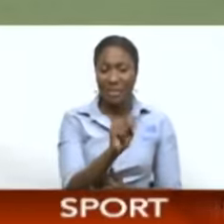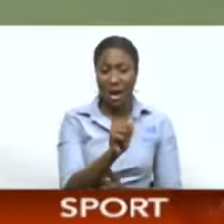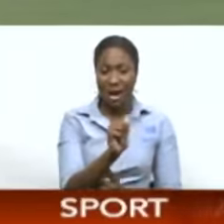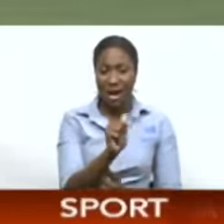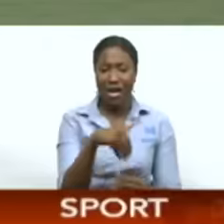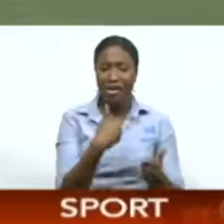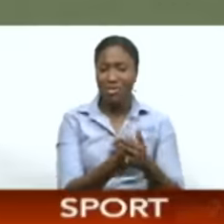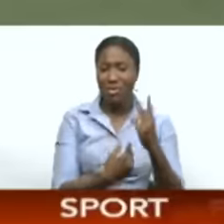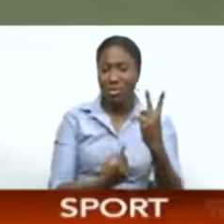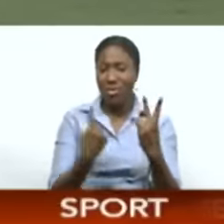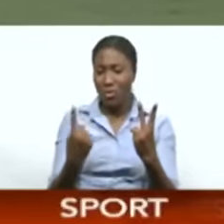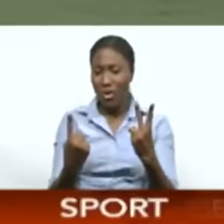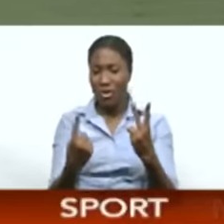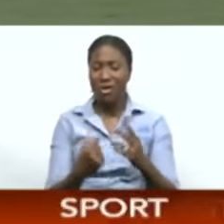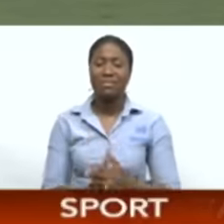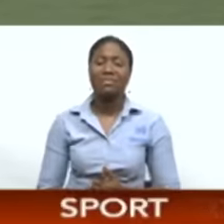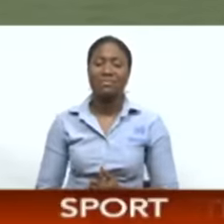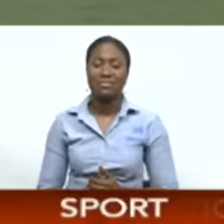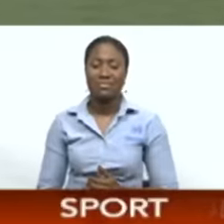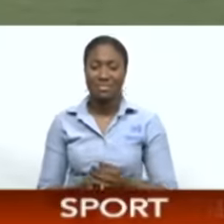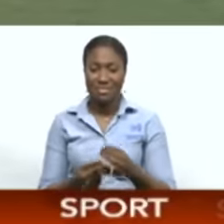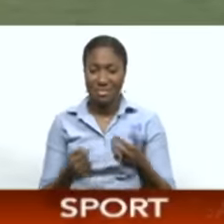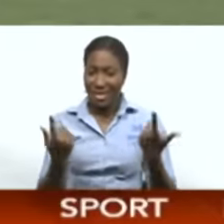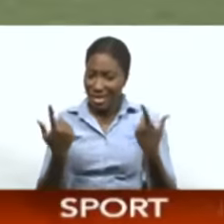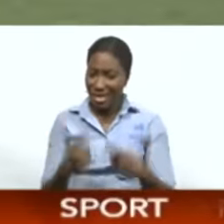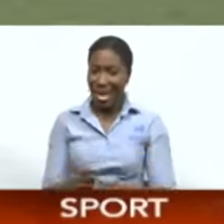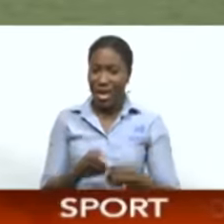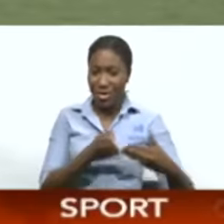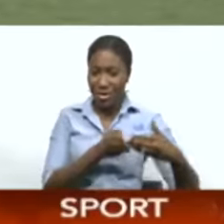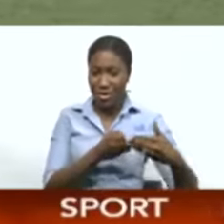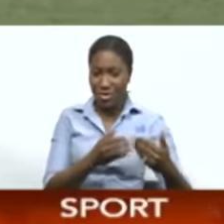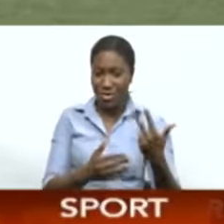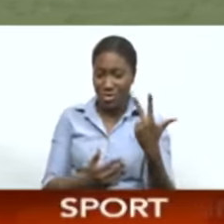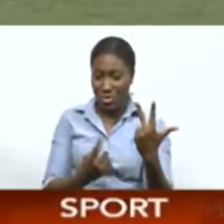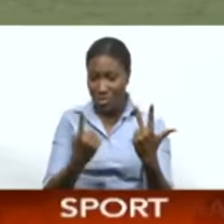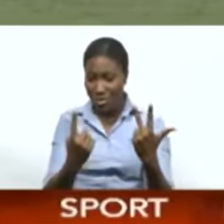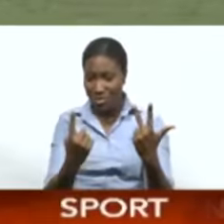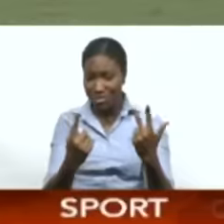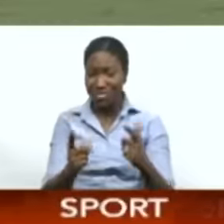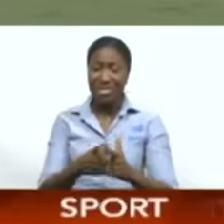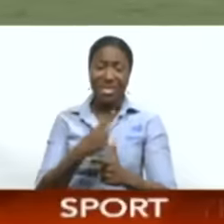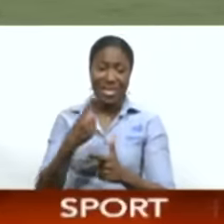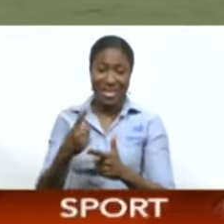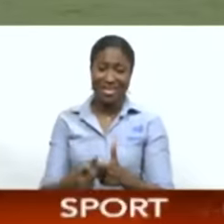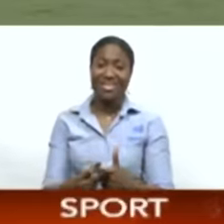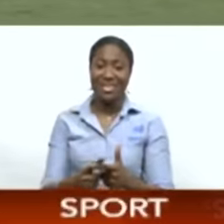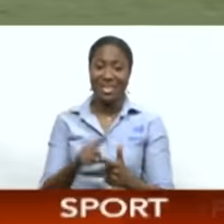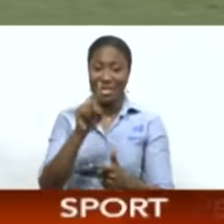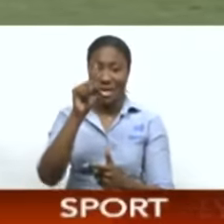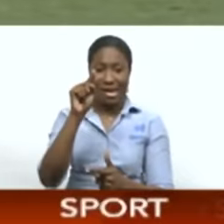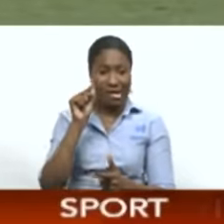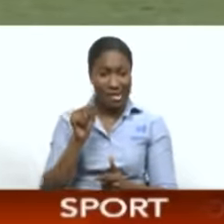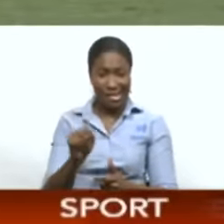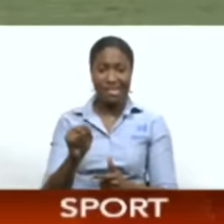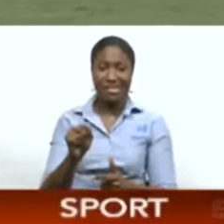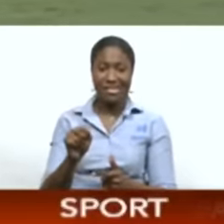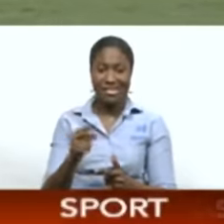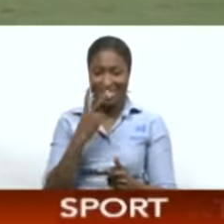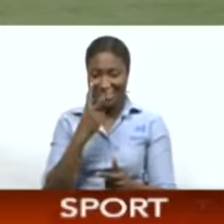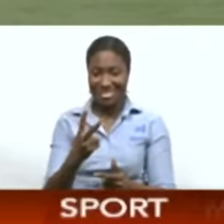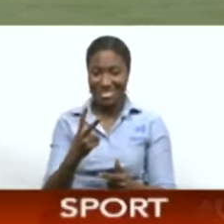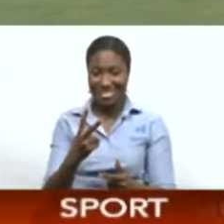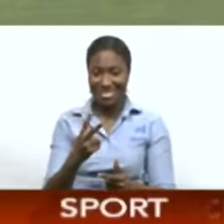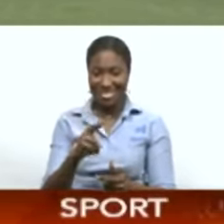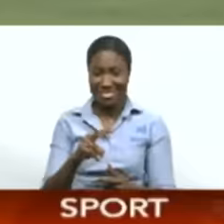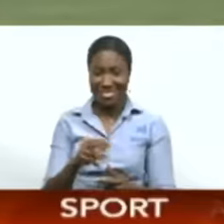Defender Johanse Atterton was free to make it 3-1 from the corner. Then Shaves put the exclamation mark on the comeback. His ninth of the